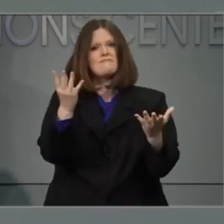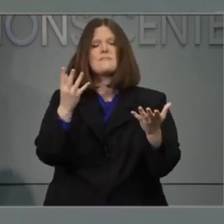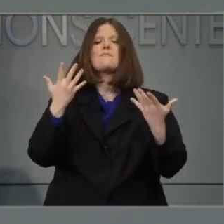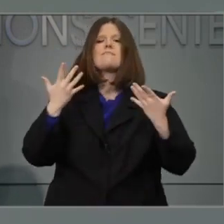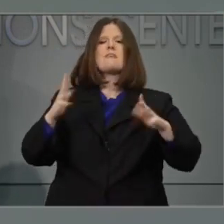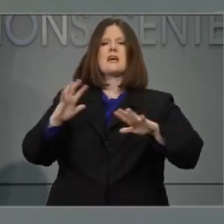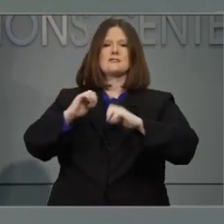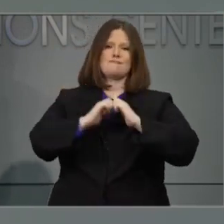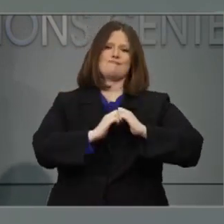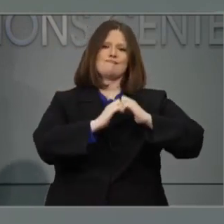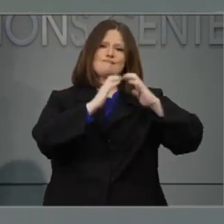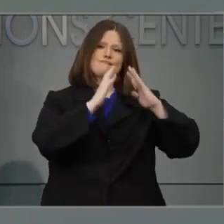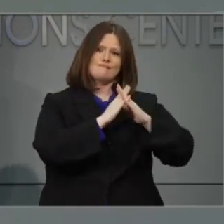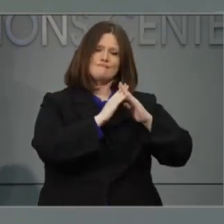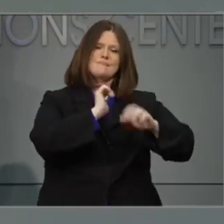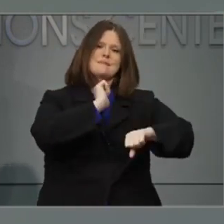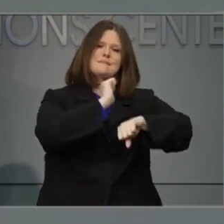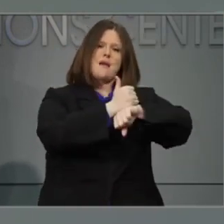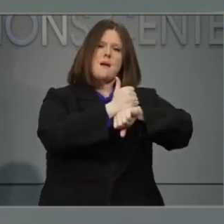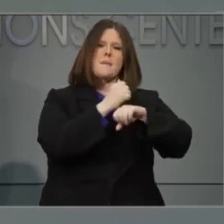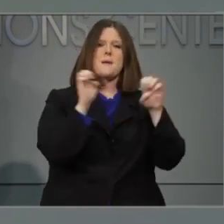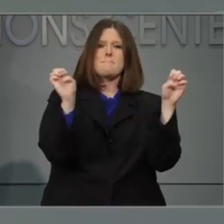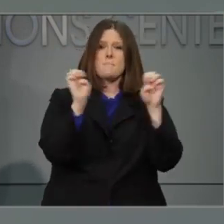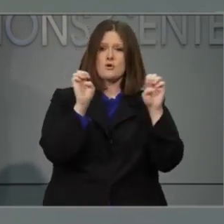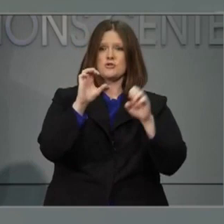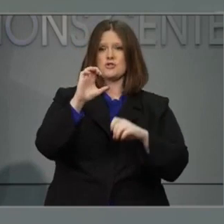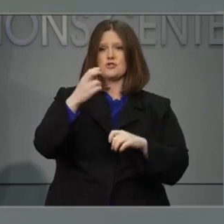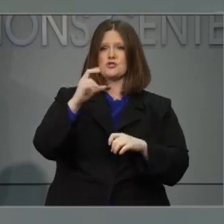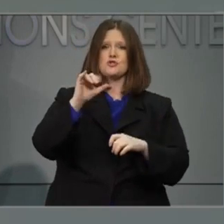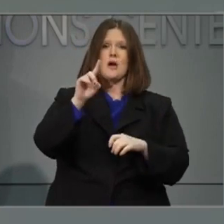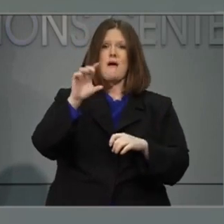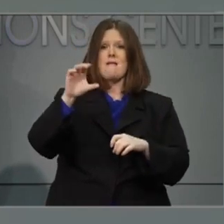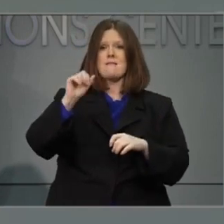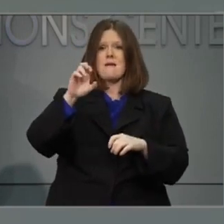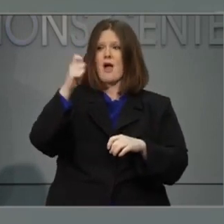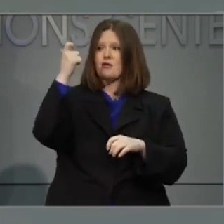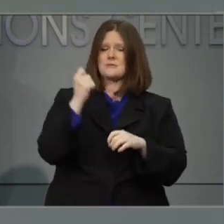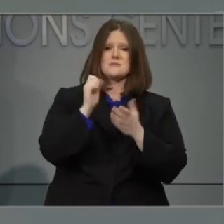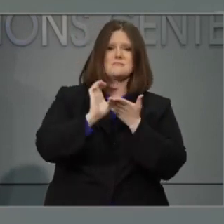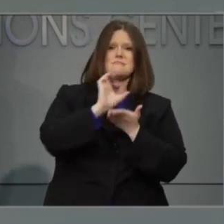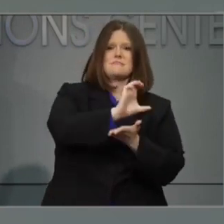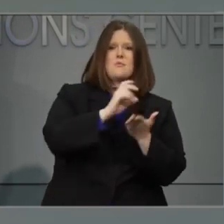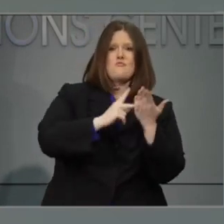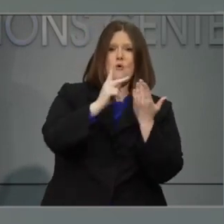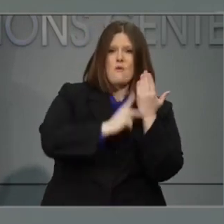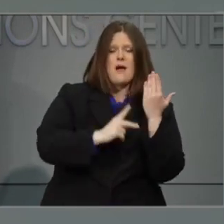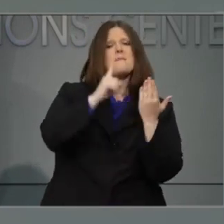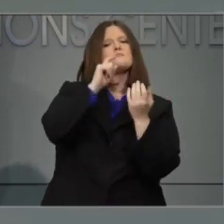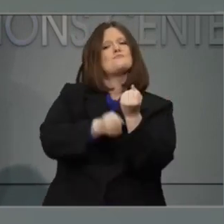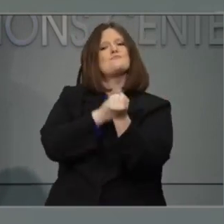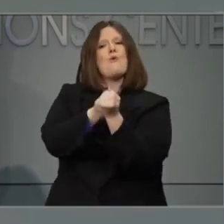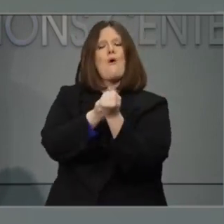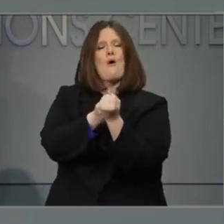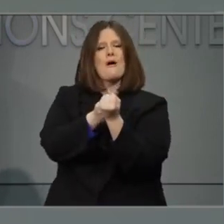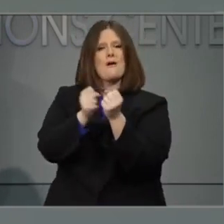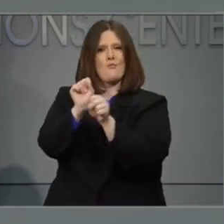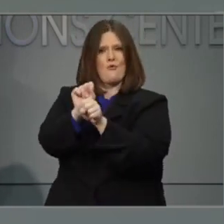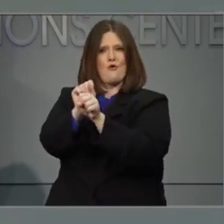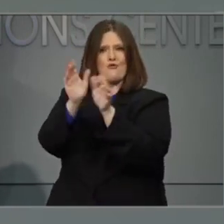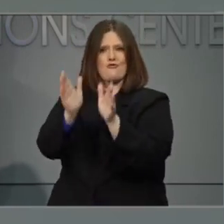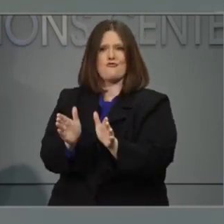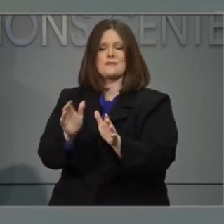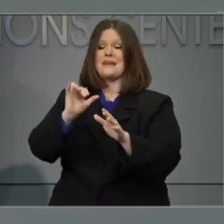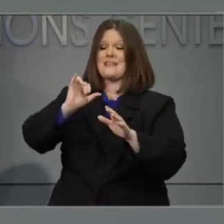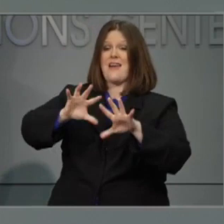emergency childcare subsidy program to support our essential workers. Through this new program,